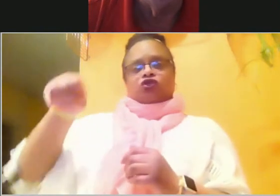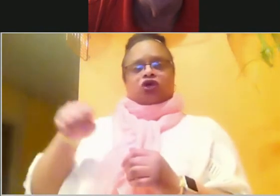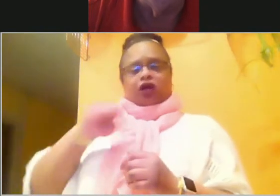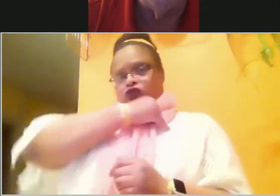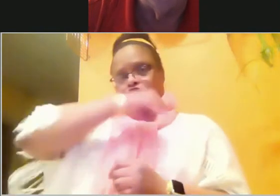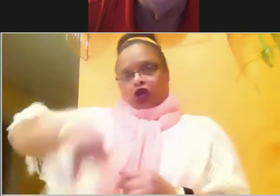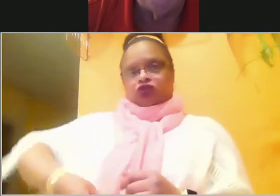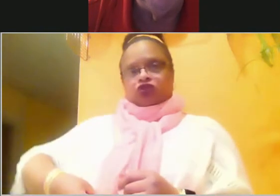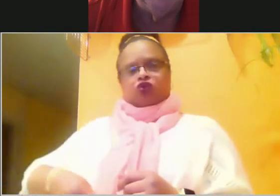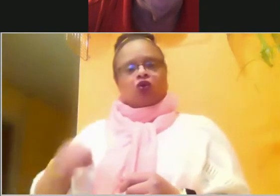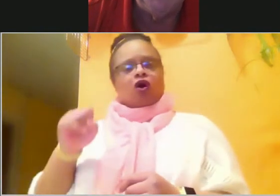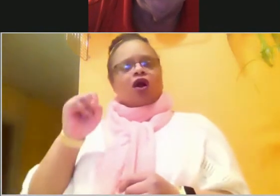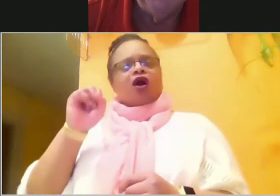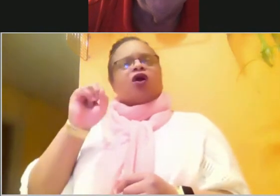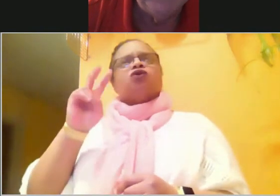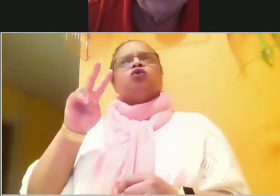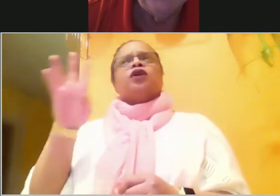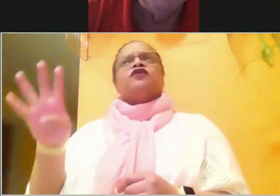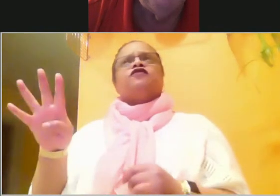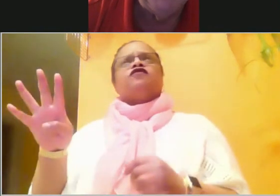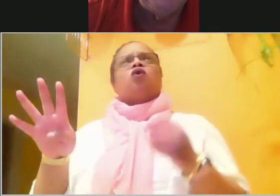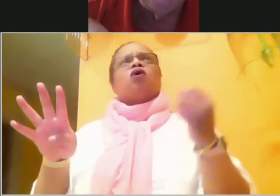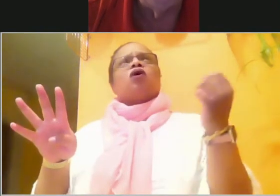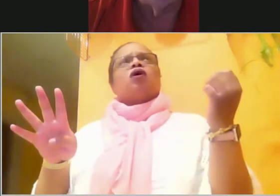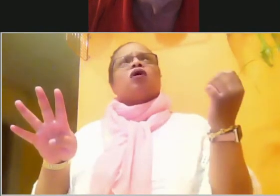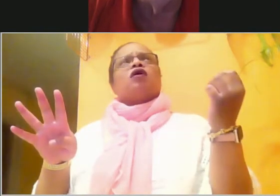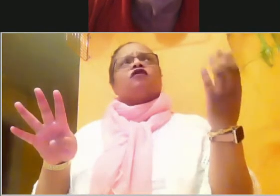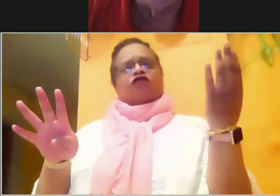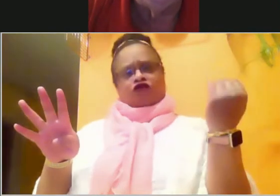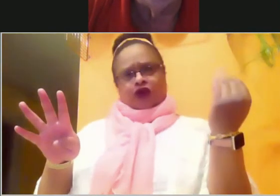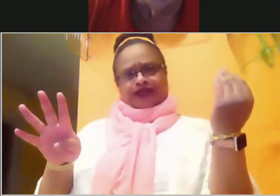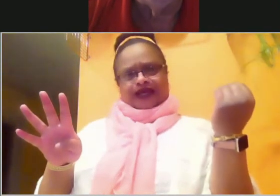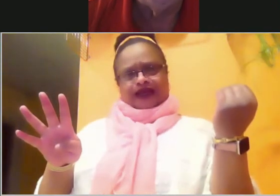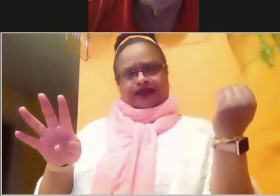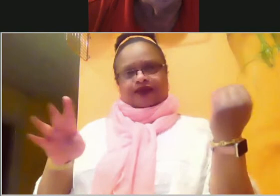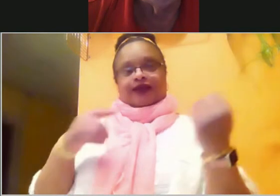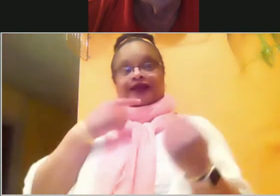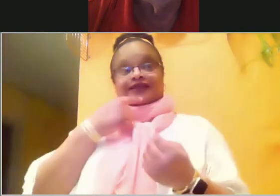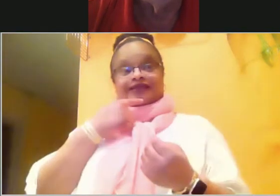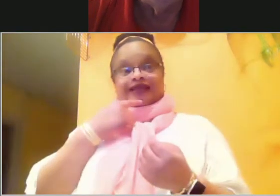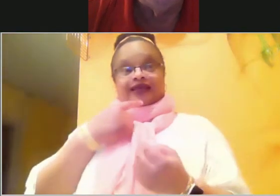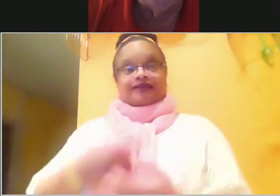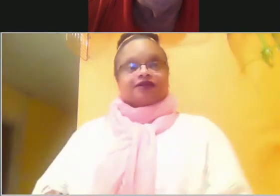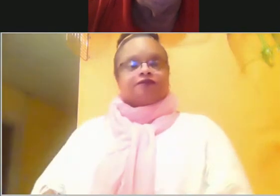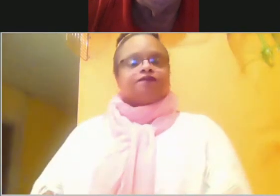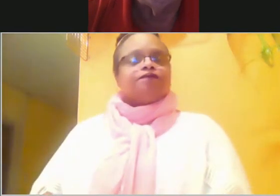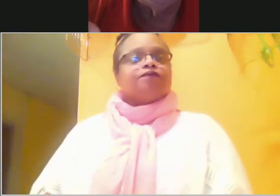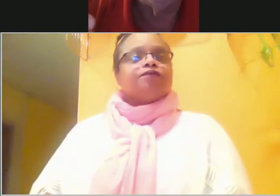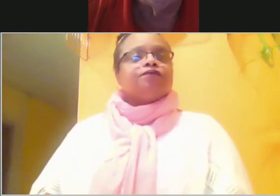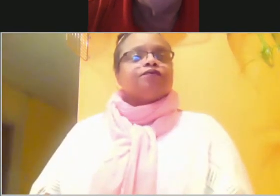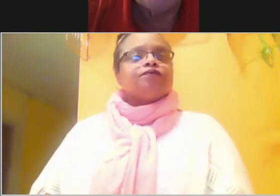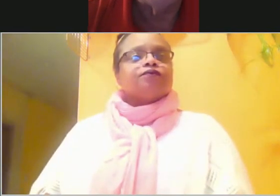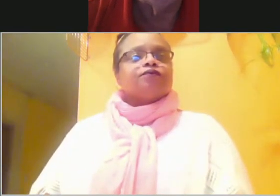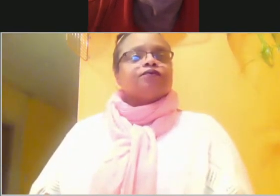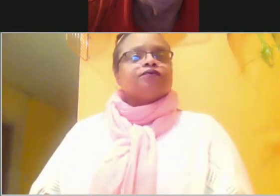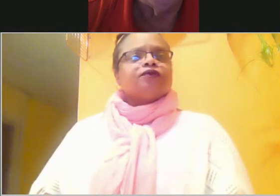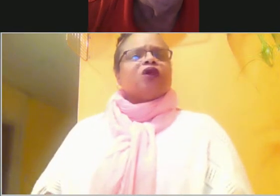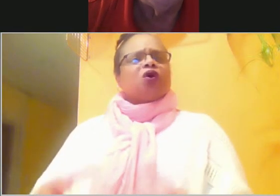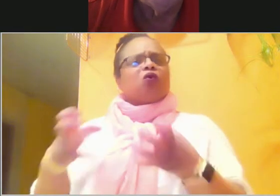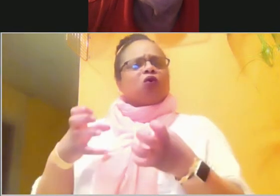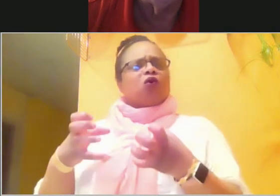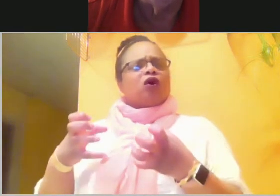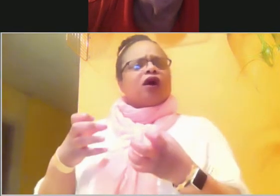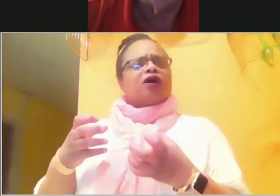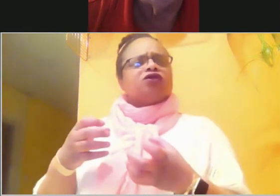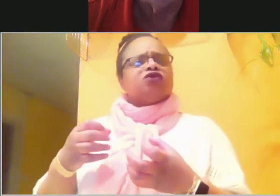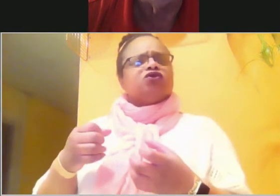to it by the end of the week. But I need you to understand fully and try to grasp what